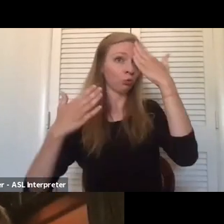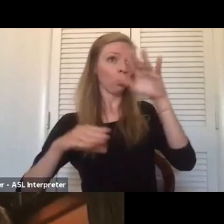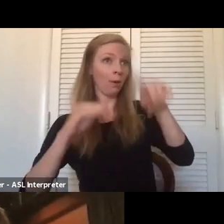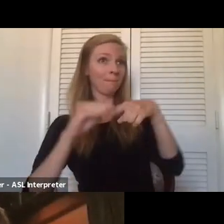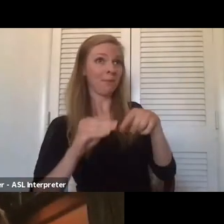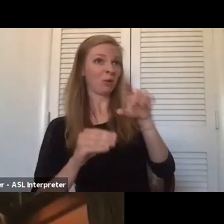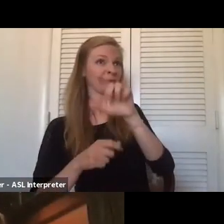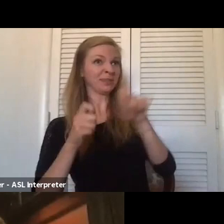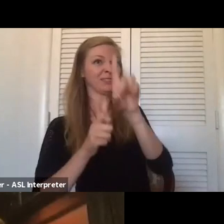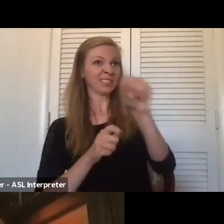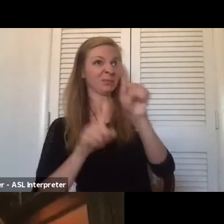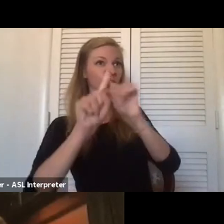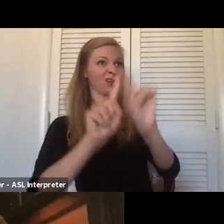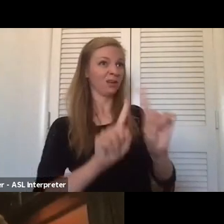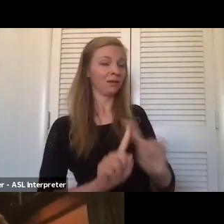the answers.